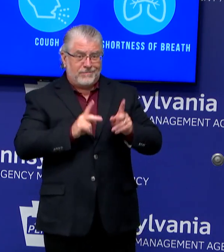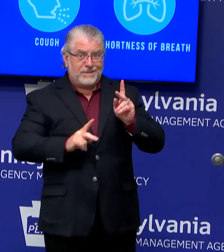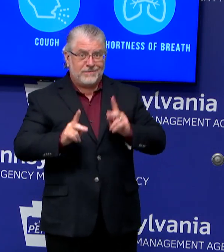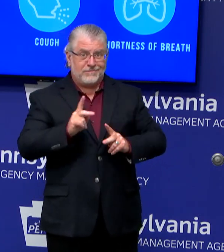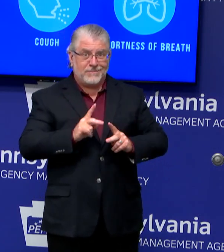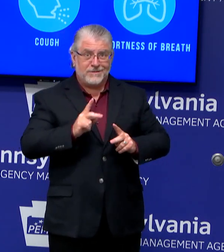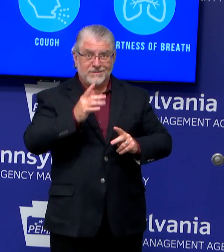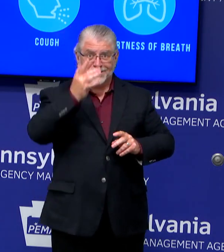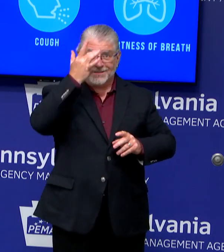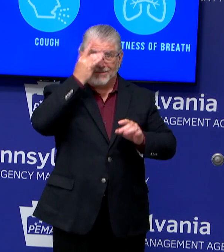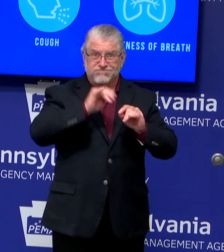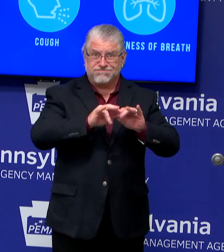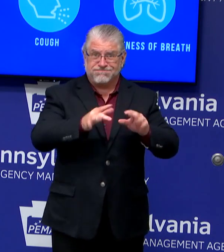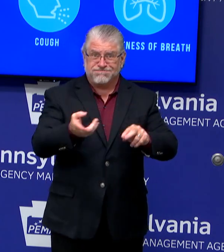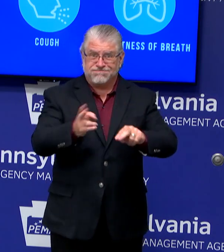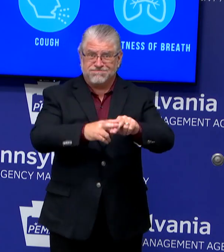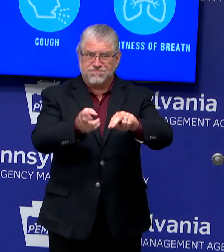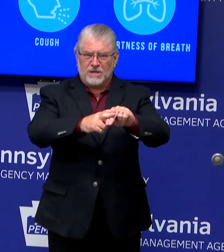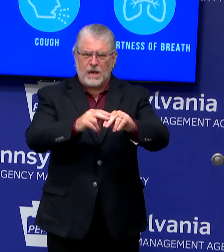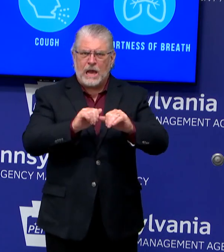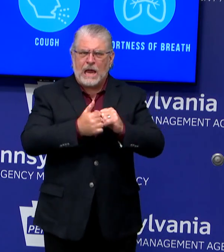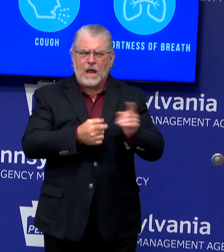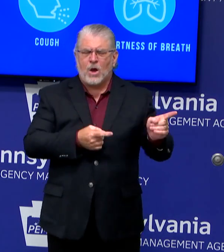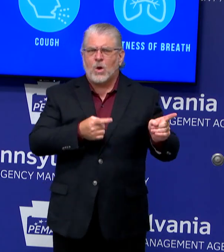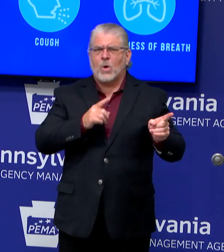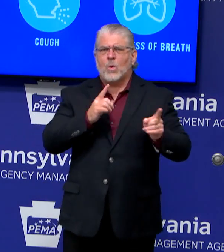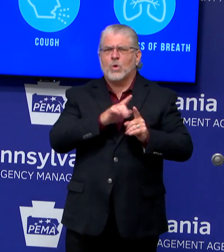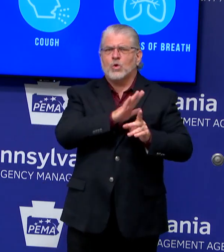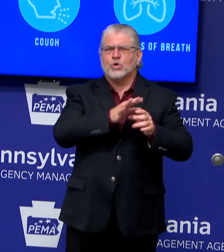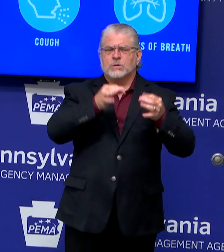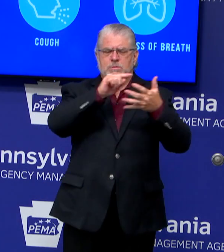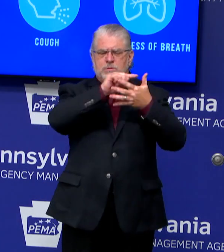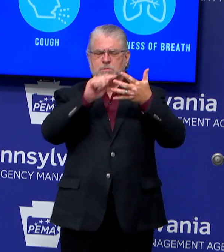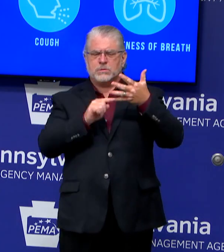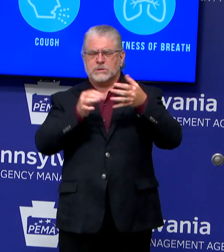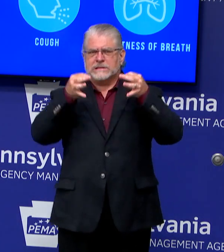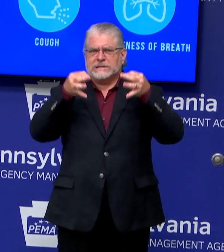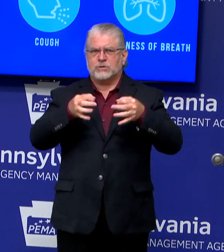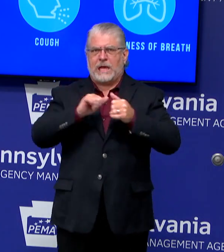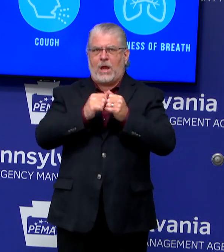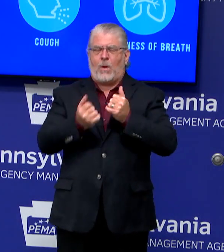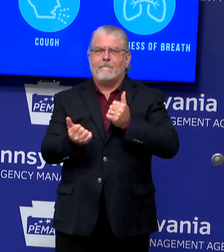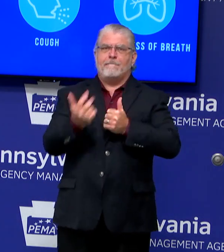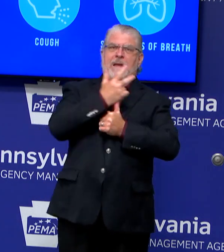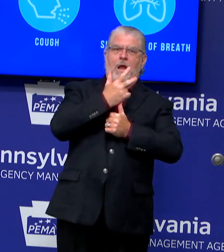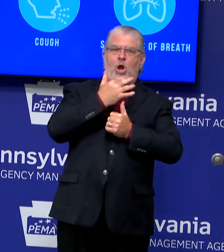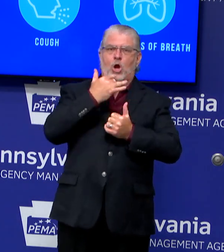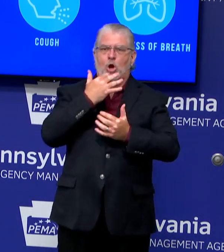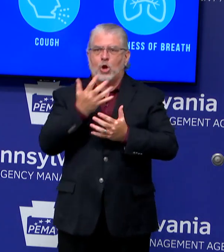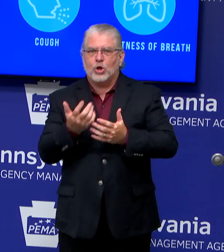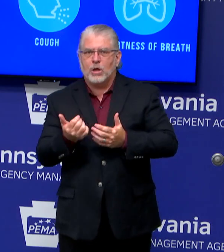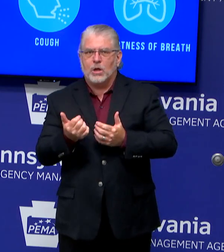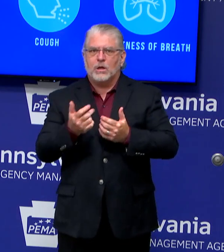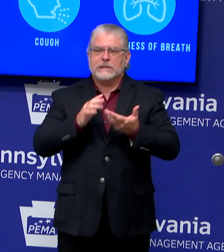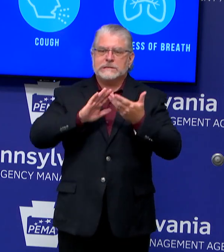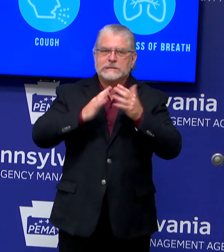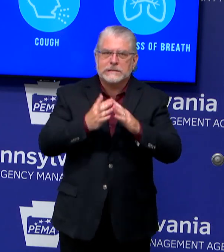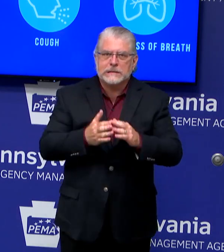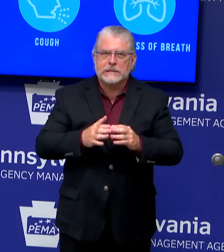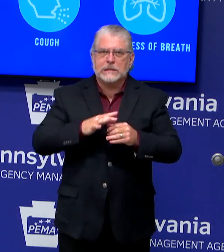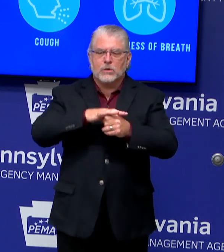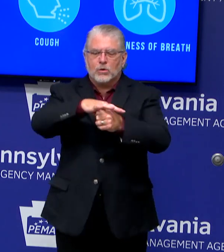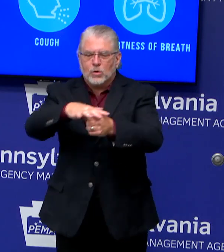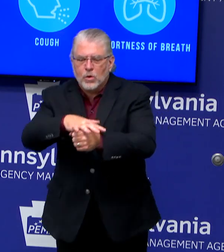to yellow, go back to red in areas of the state, like a city-by-city approach, county, or region? Well, so we're going to have a